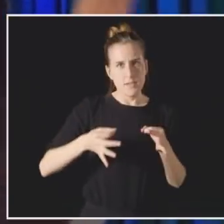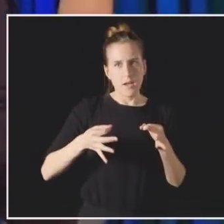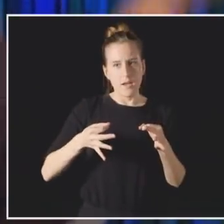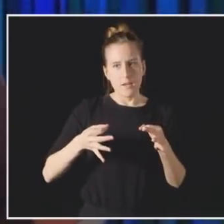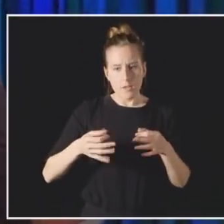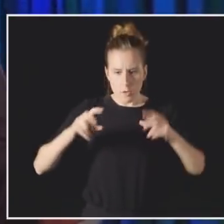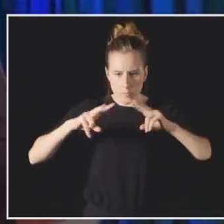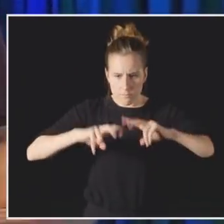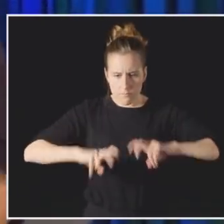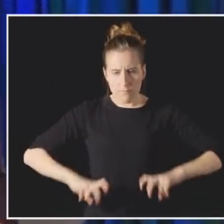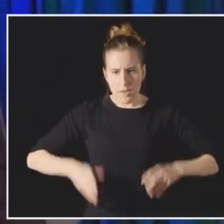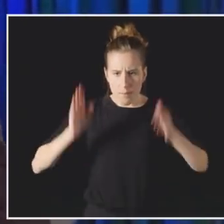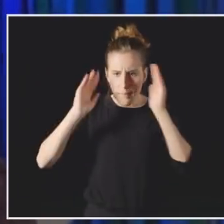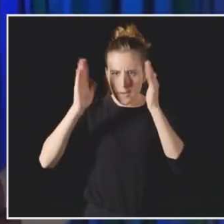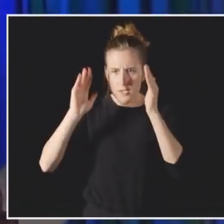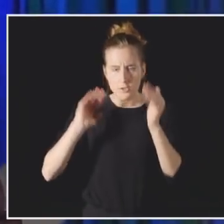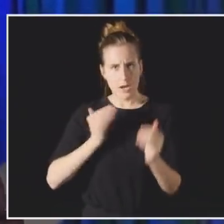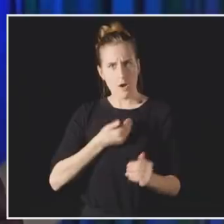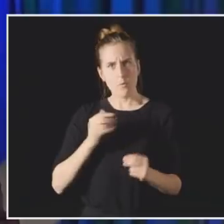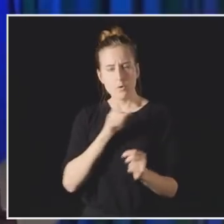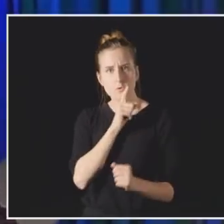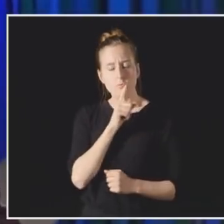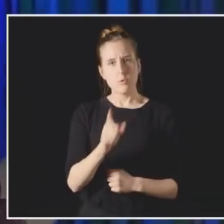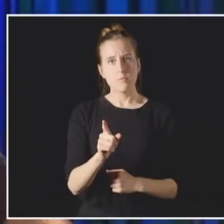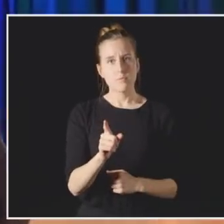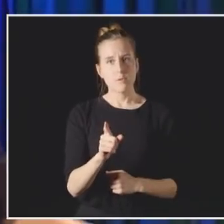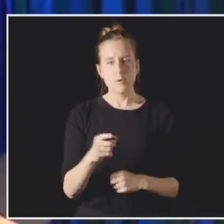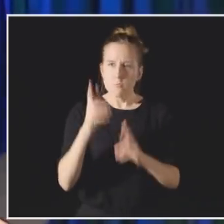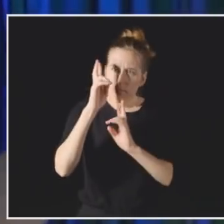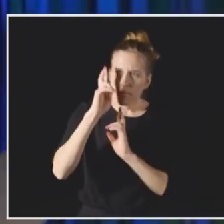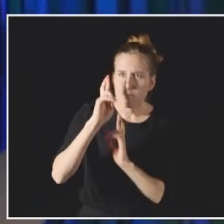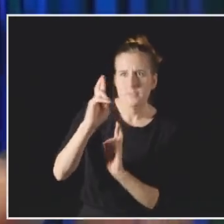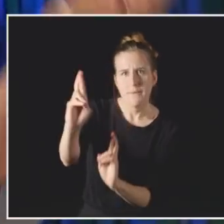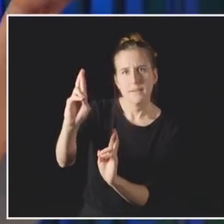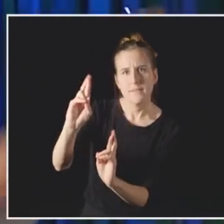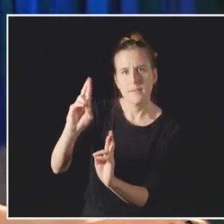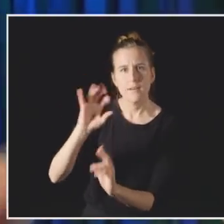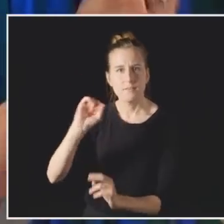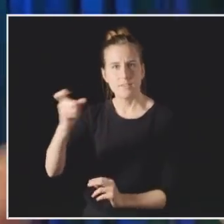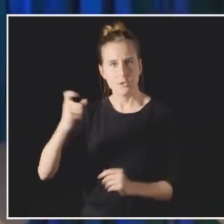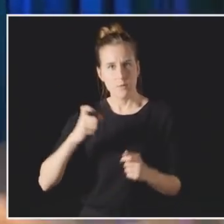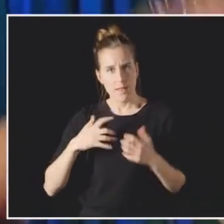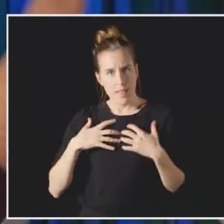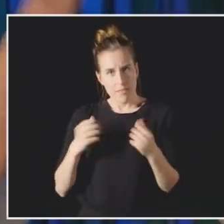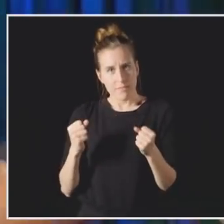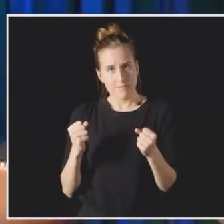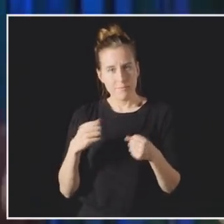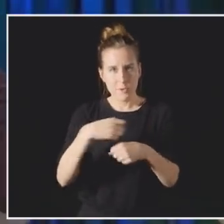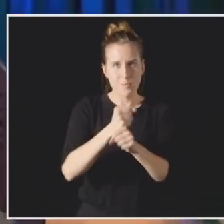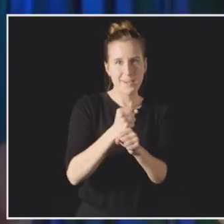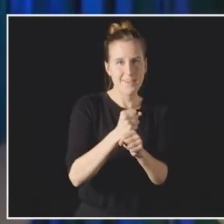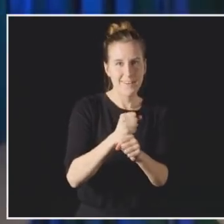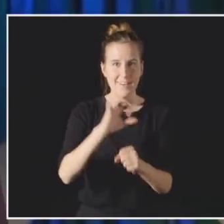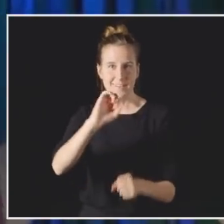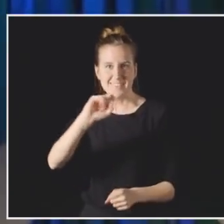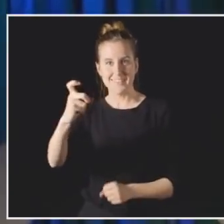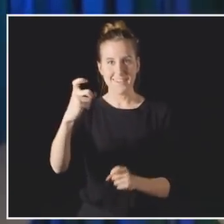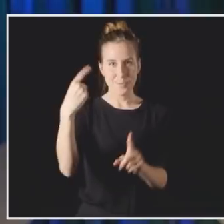respecting our sexual health, and creating a sex-positive world.